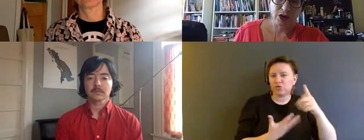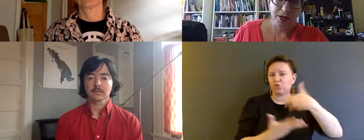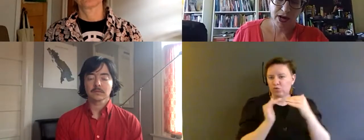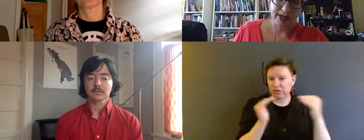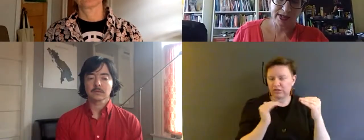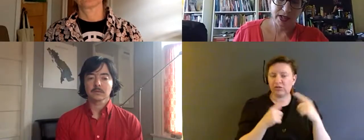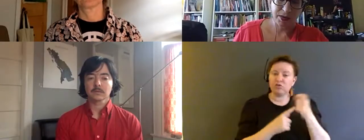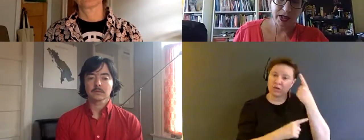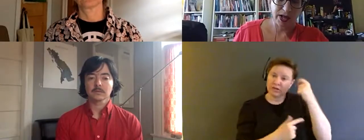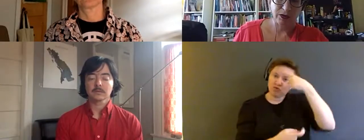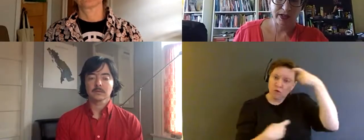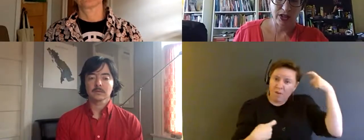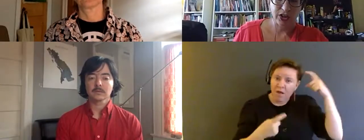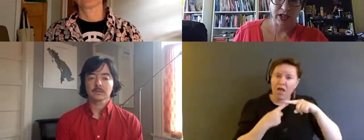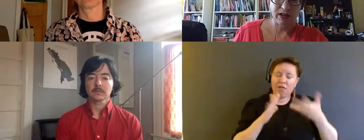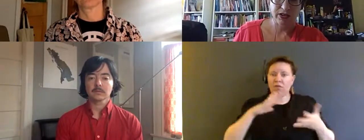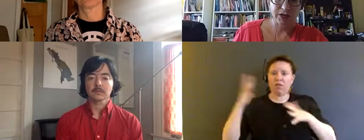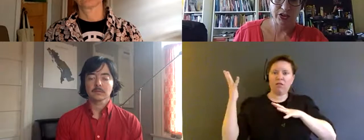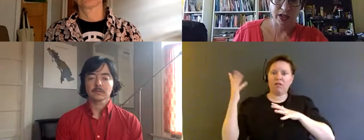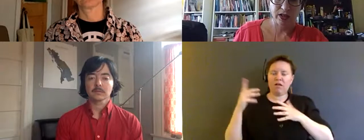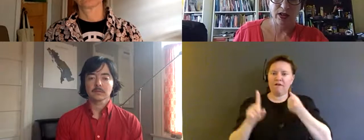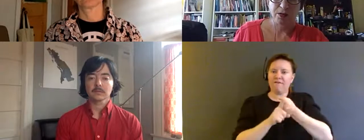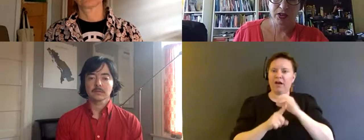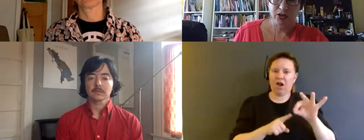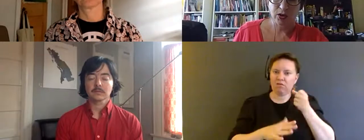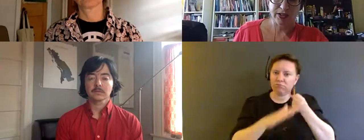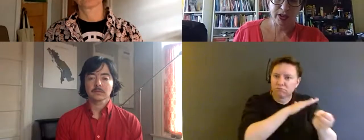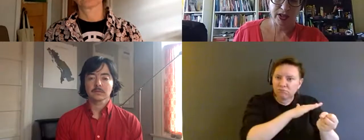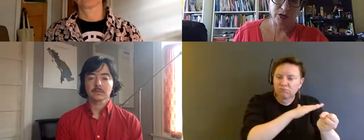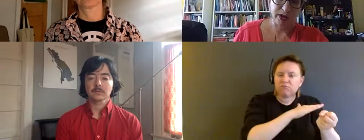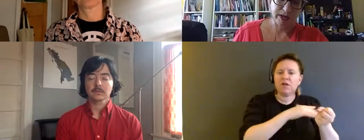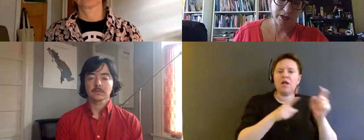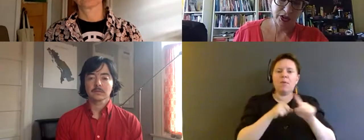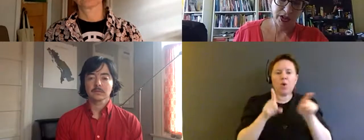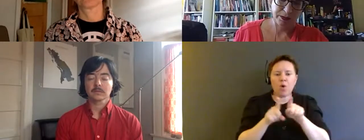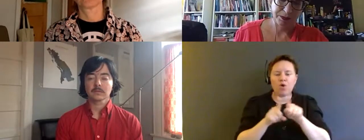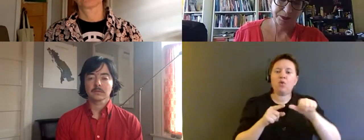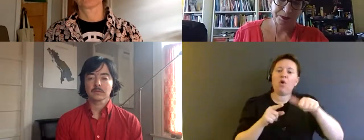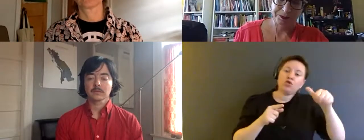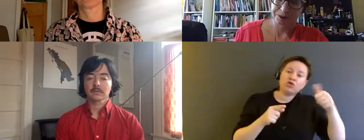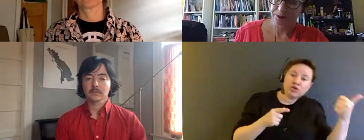trauma and the disabling effect of detention and incarceration, but also alternatives to incarceration